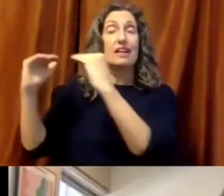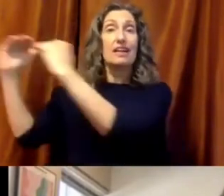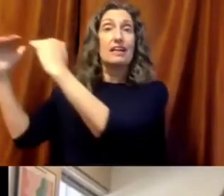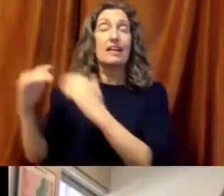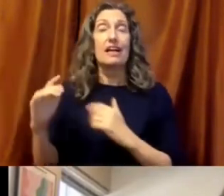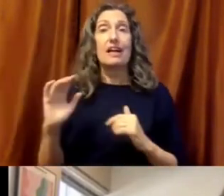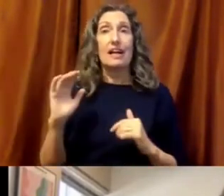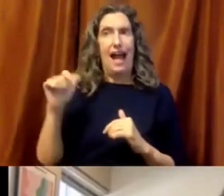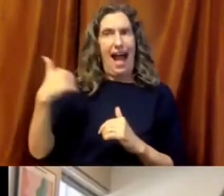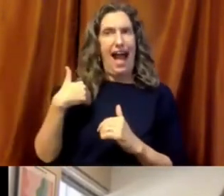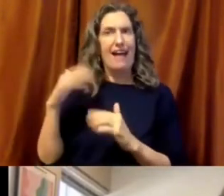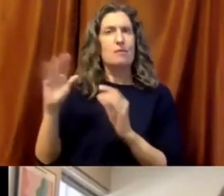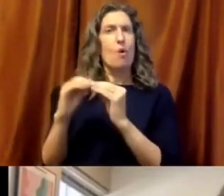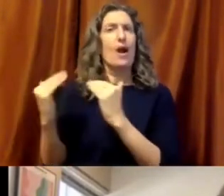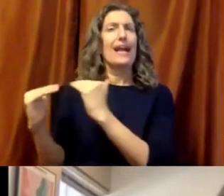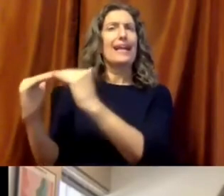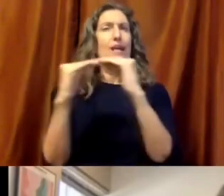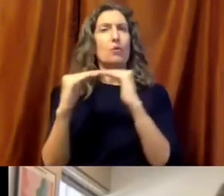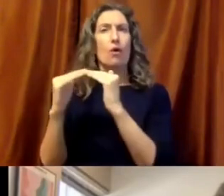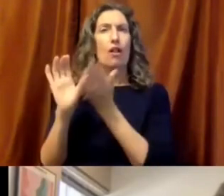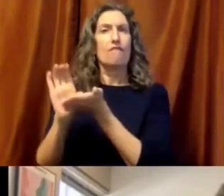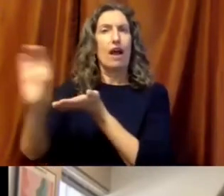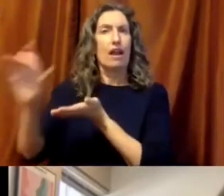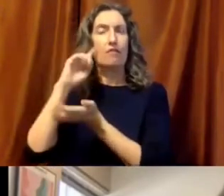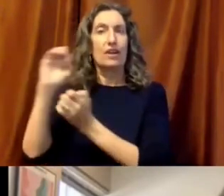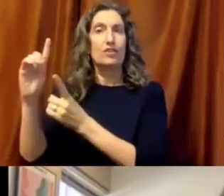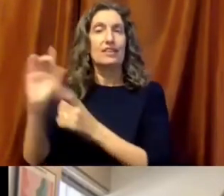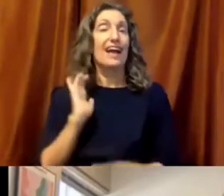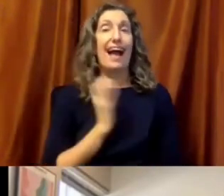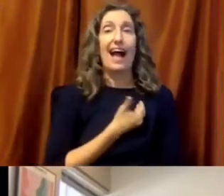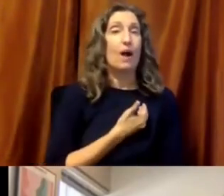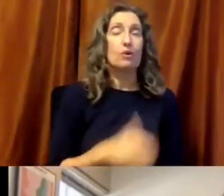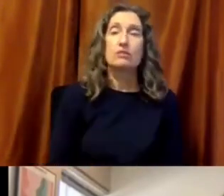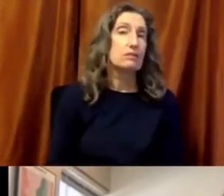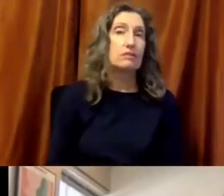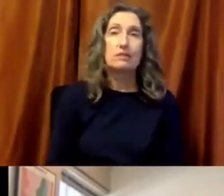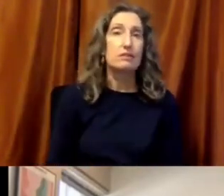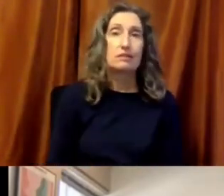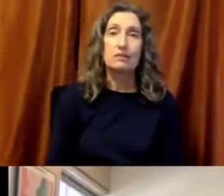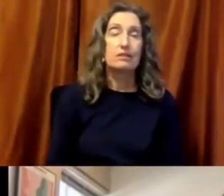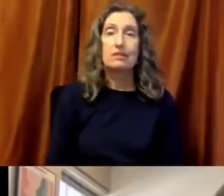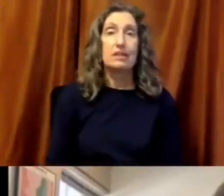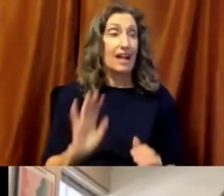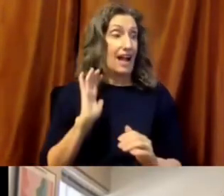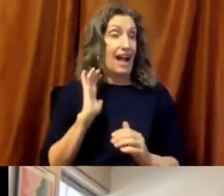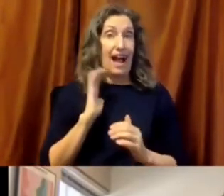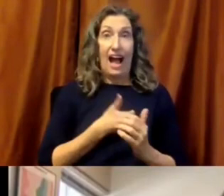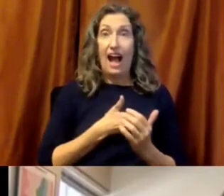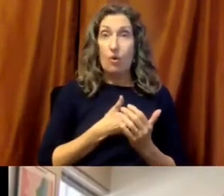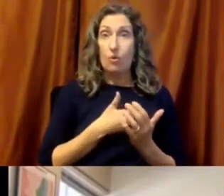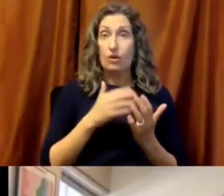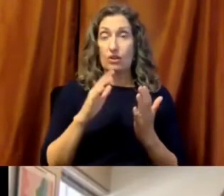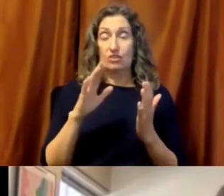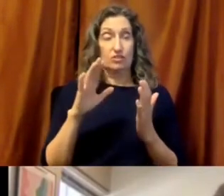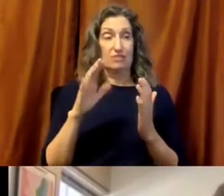countries is we fund education so unequally. And we have such a tattered safety net for children. So we have the highest